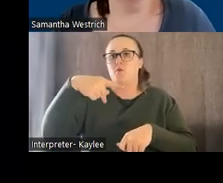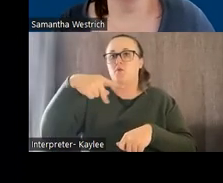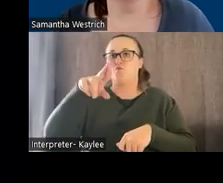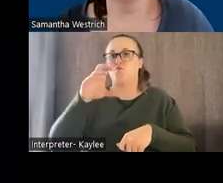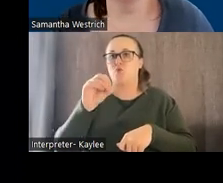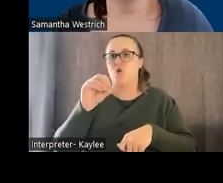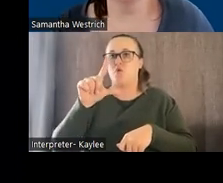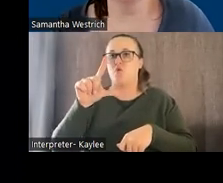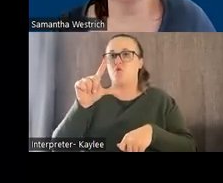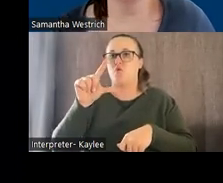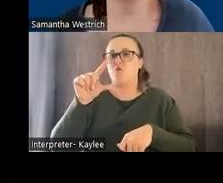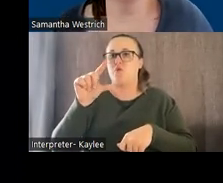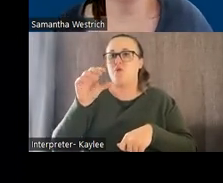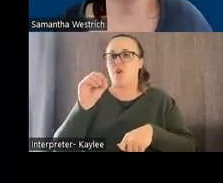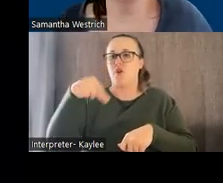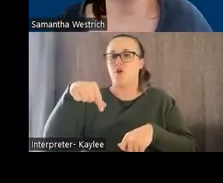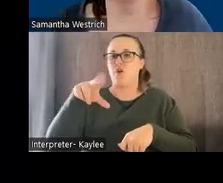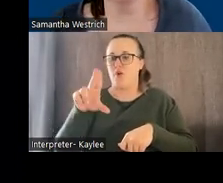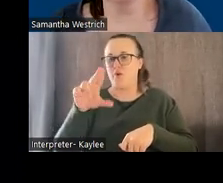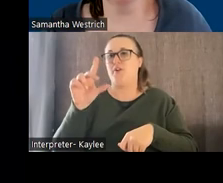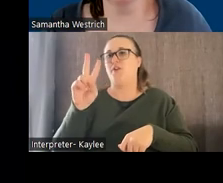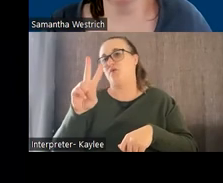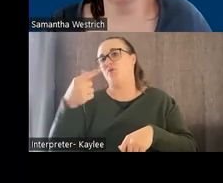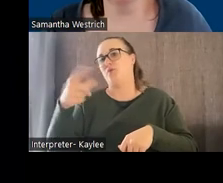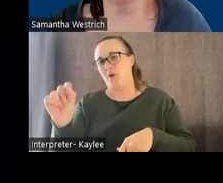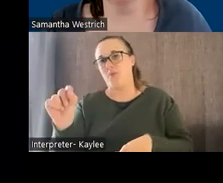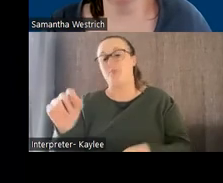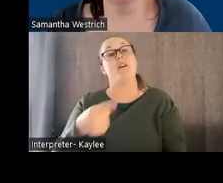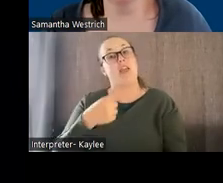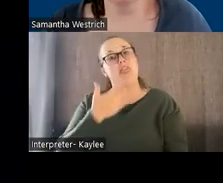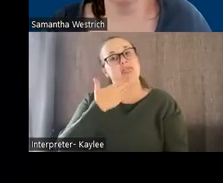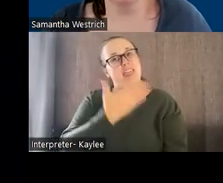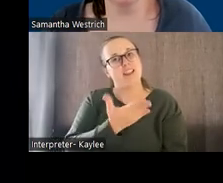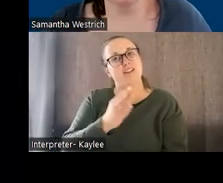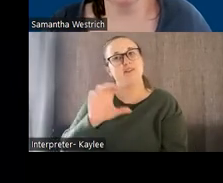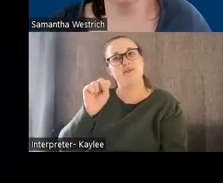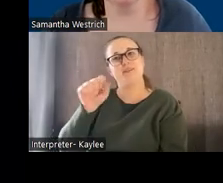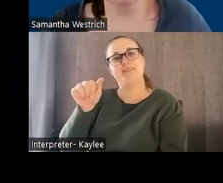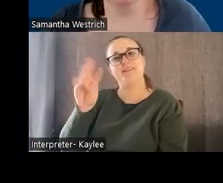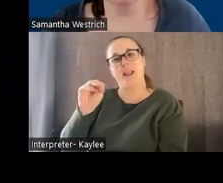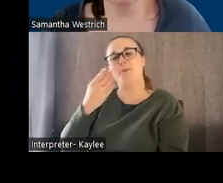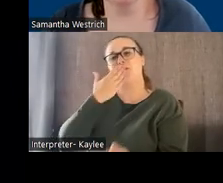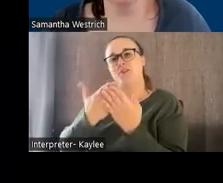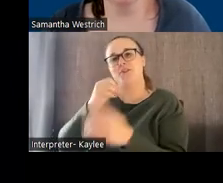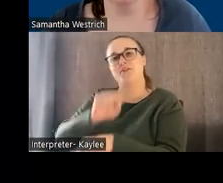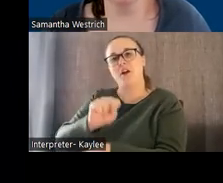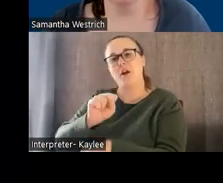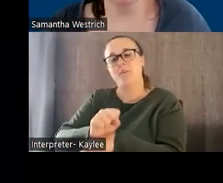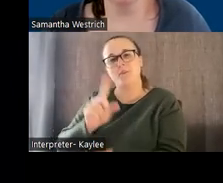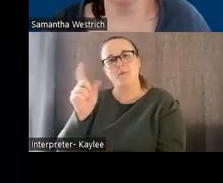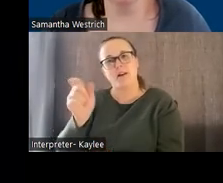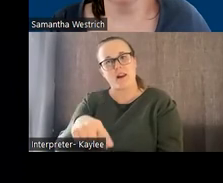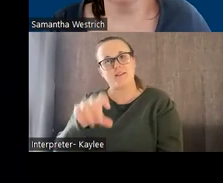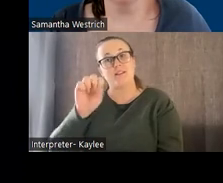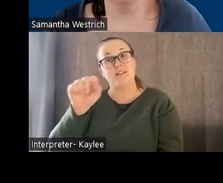All right. So thank you for that great presentation, Sam. I think that was really well done. As Sam just asked for, if anyone has any